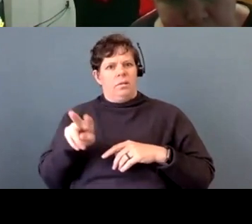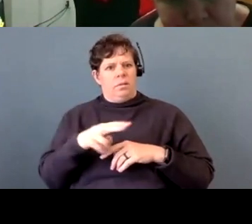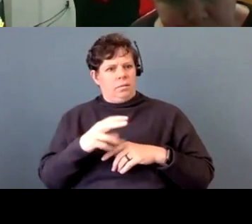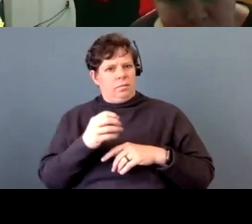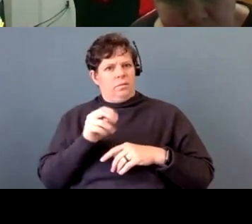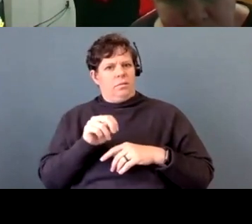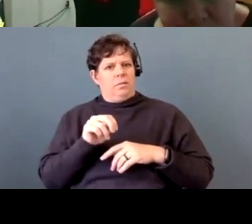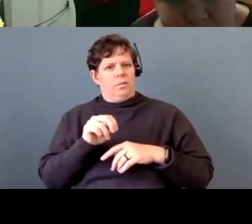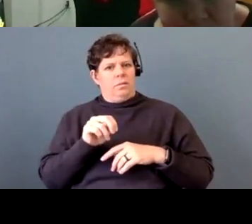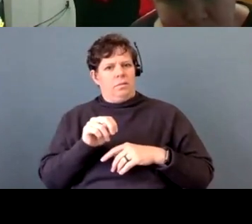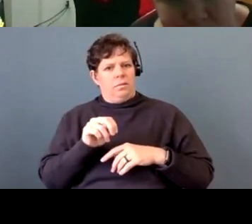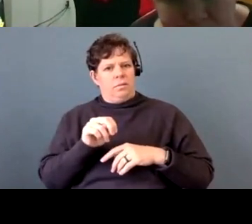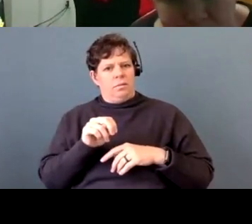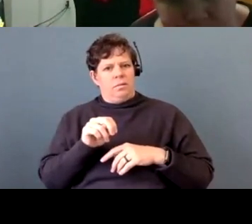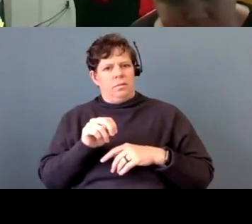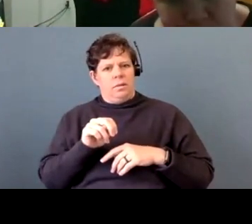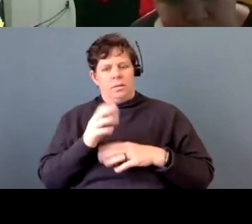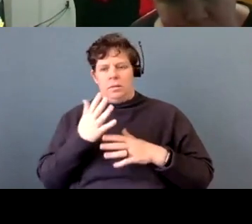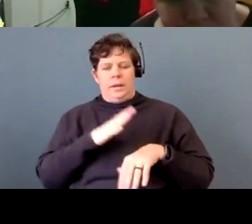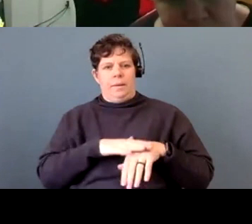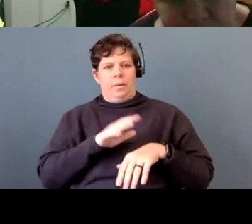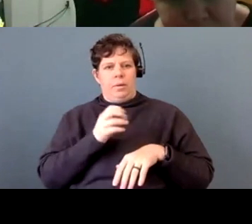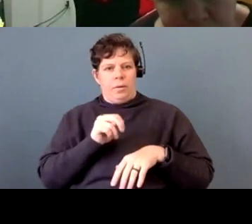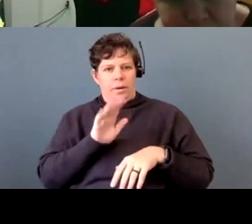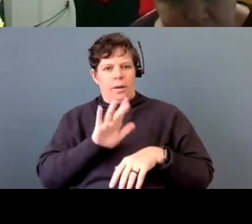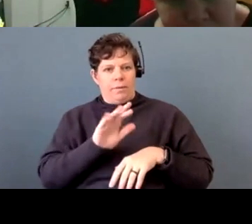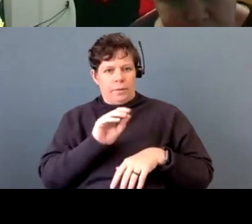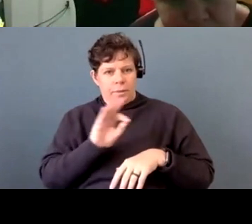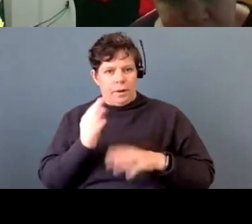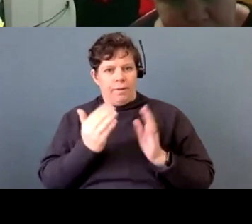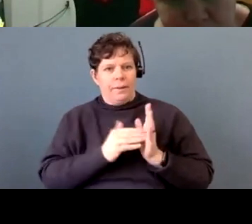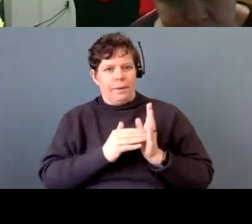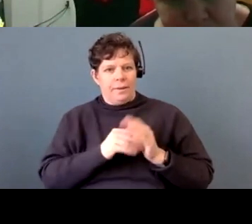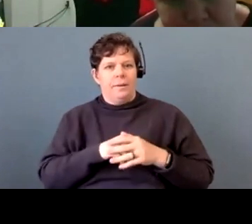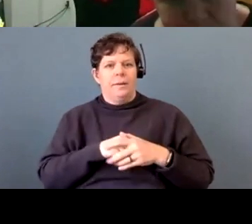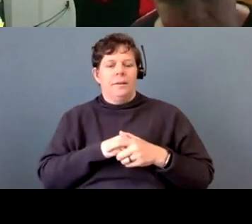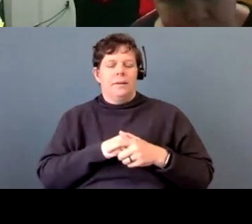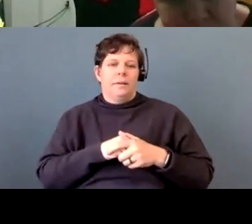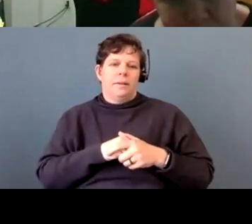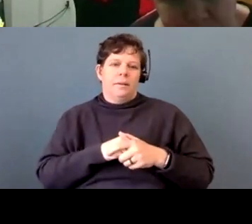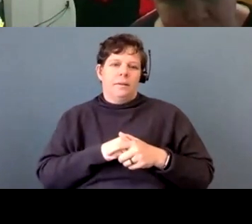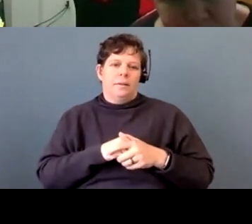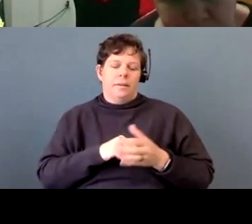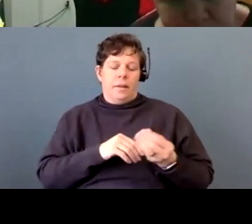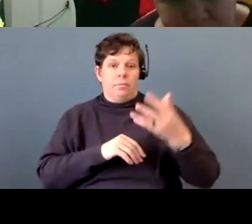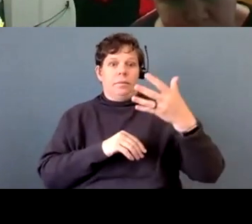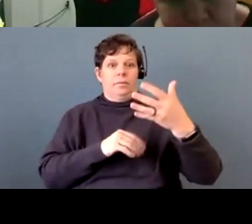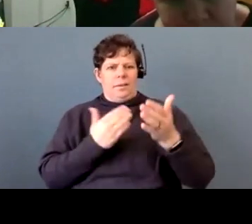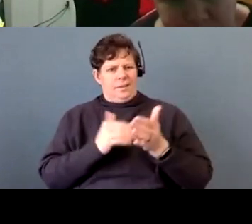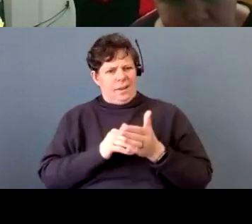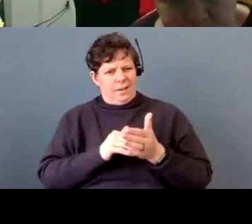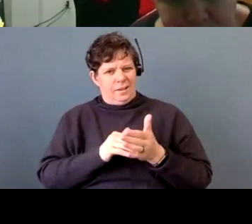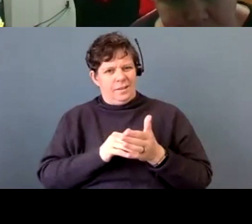you know, down the hallway, the TV goes on. So I go over and I turn it off again and then it comes back on. And I said, okay, yeah, go